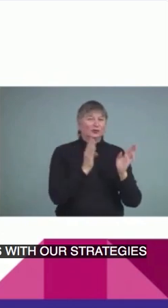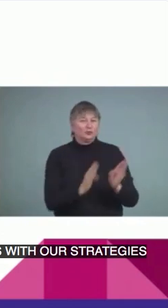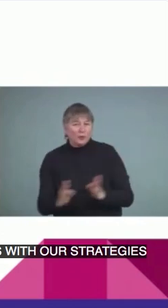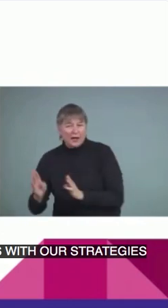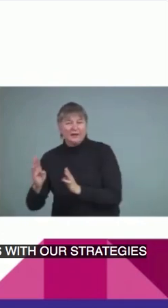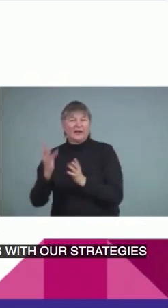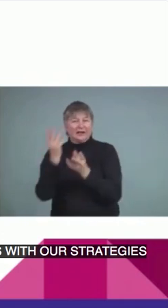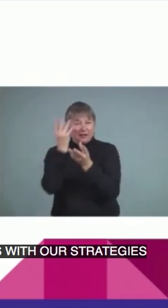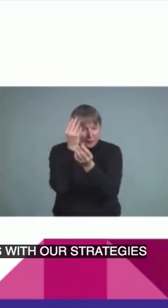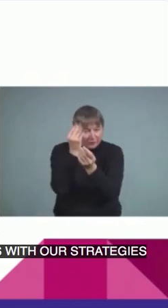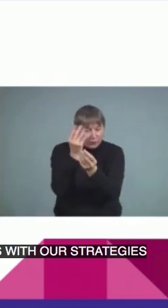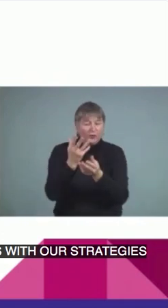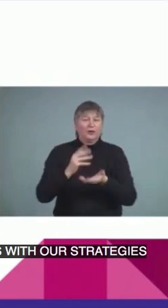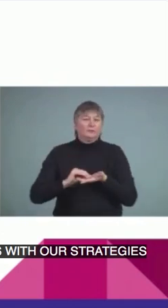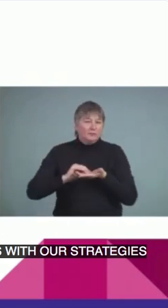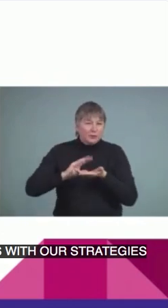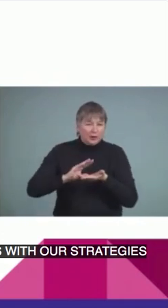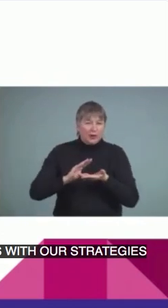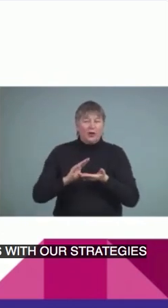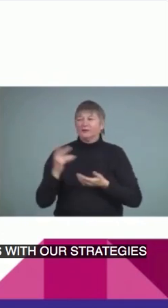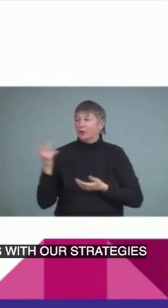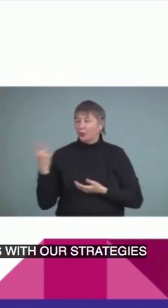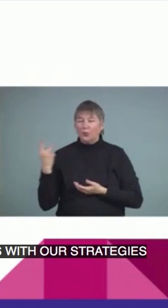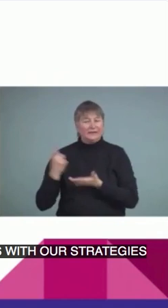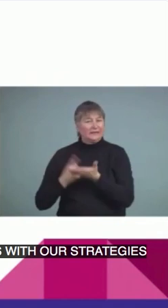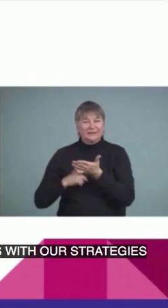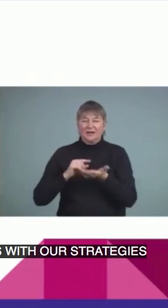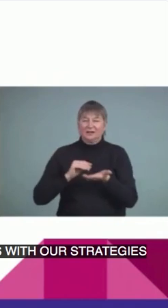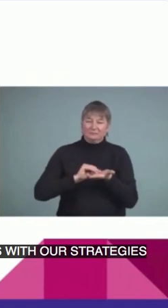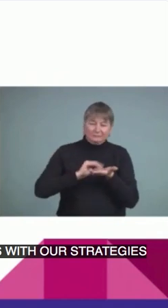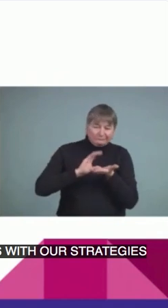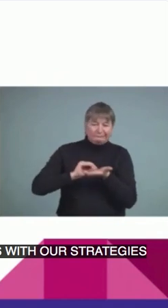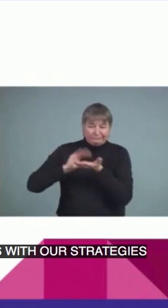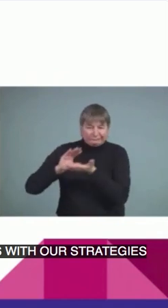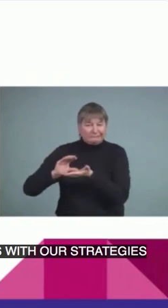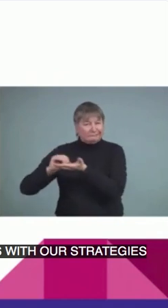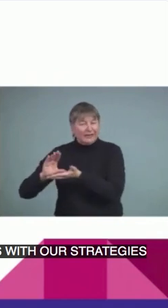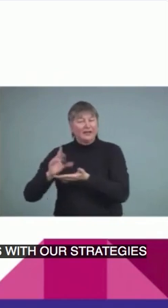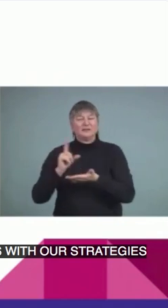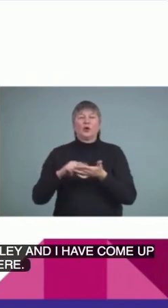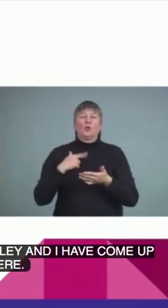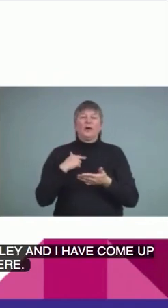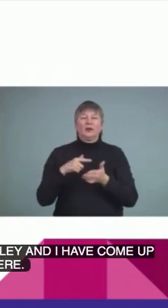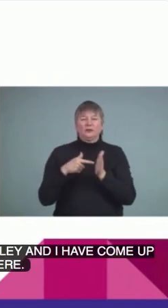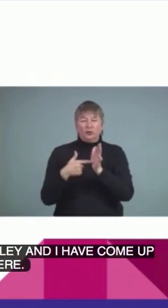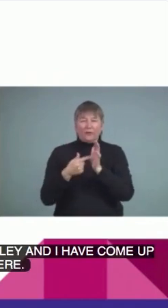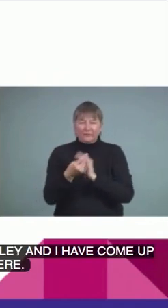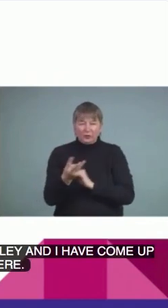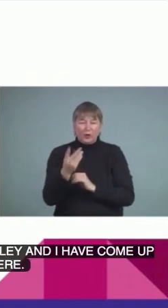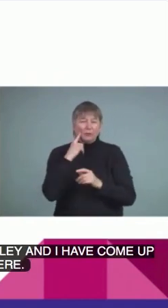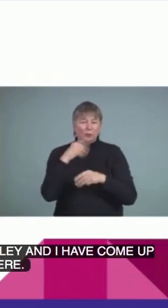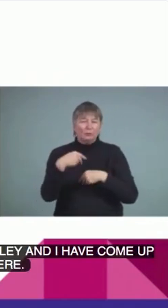and resources that Shelly and I have come up with. So, we're just presenting a few here. We're going to have links